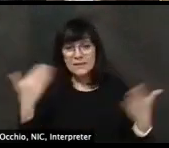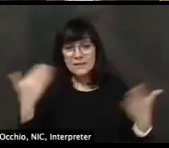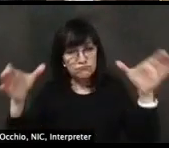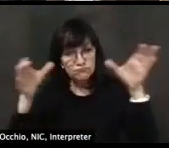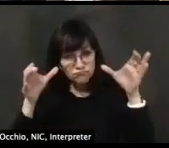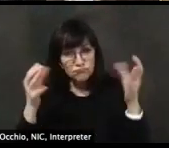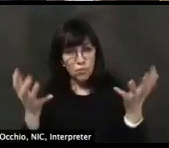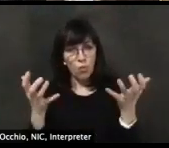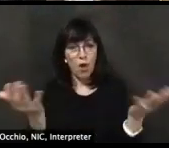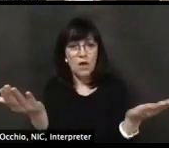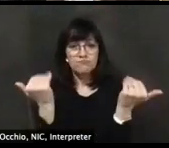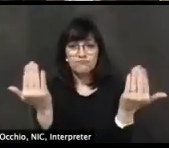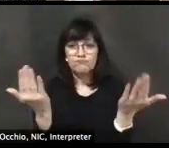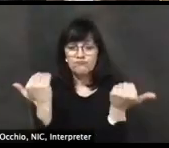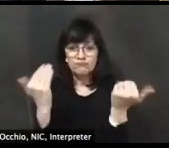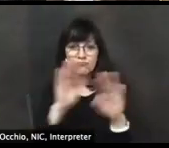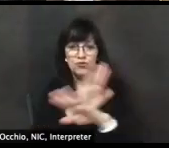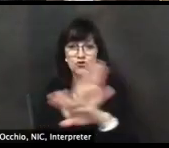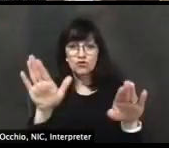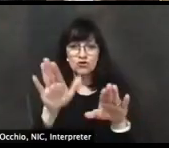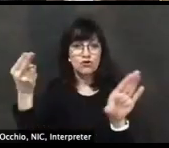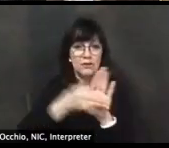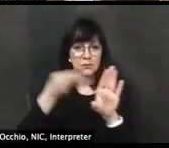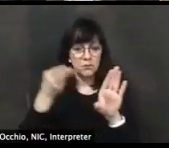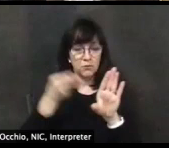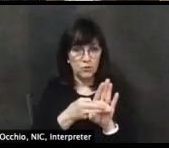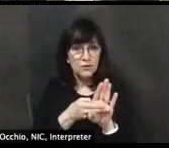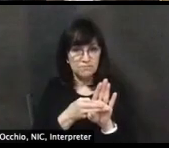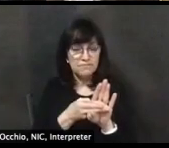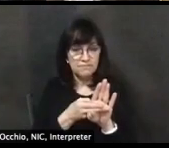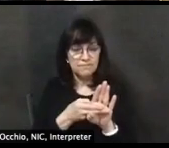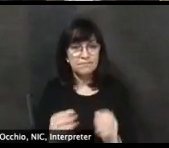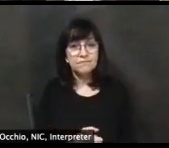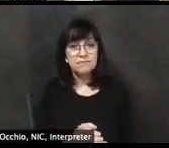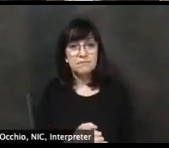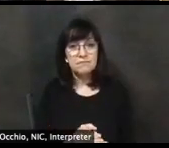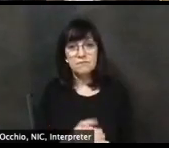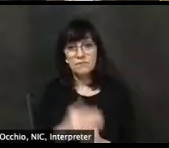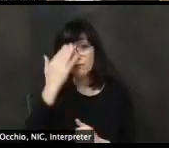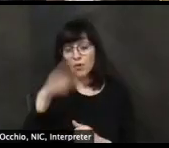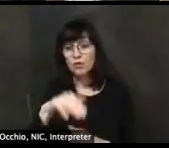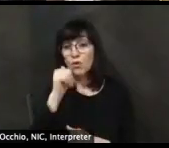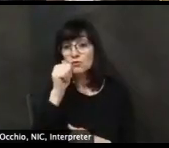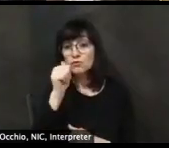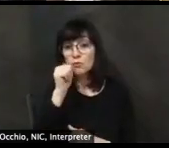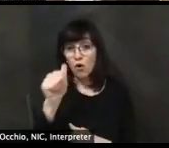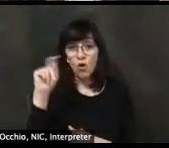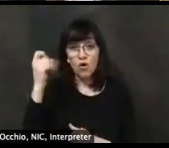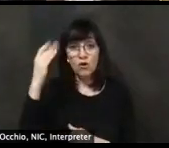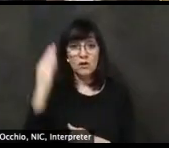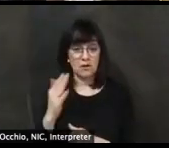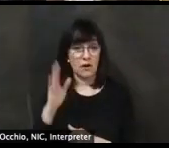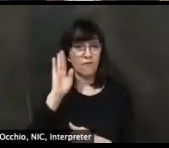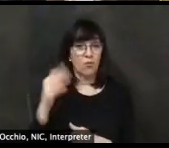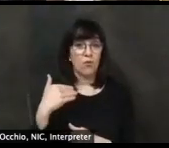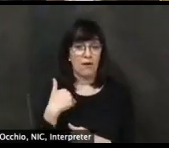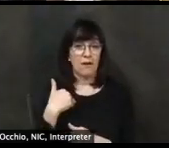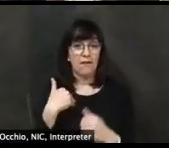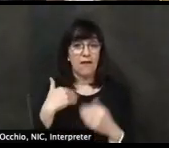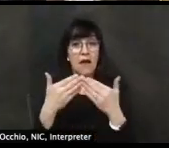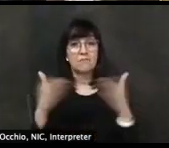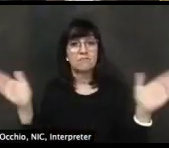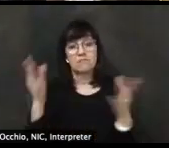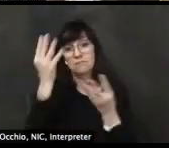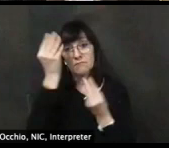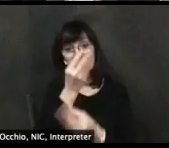we're getting updates. Our governor will be coming forth, I know, tomorrow with a press conference. We've had updated executive orders.